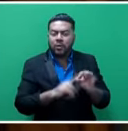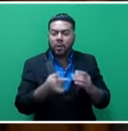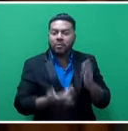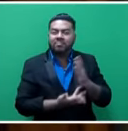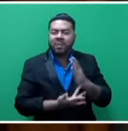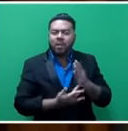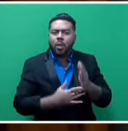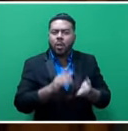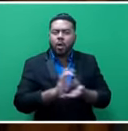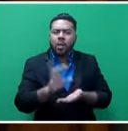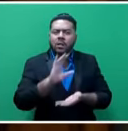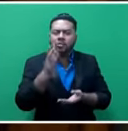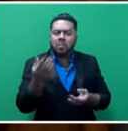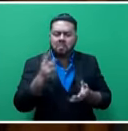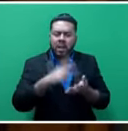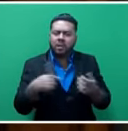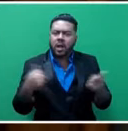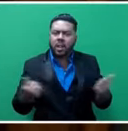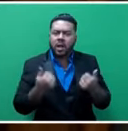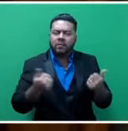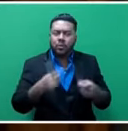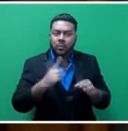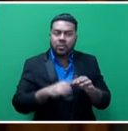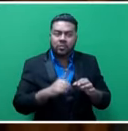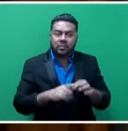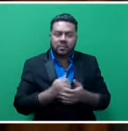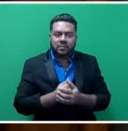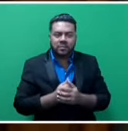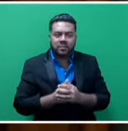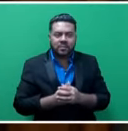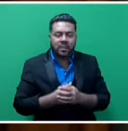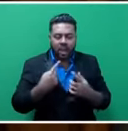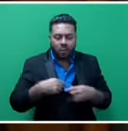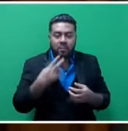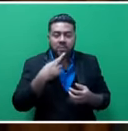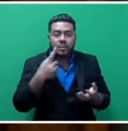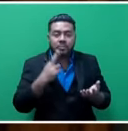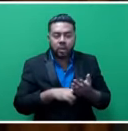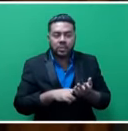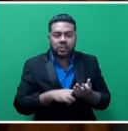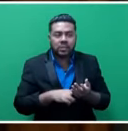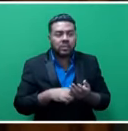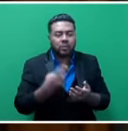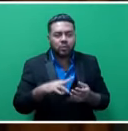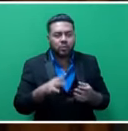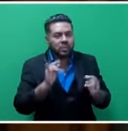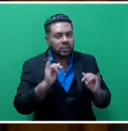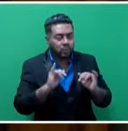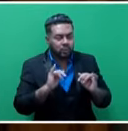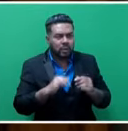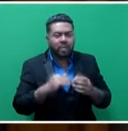colleges as part of the oral question, Honourable Kepa, and I will be responding to the issues that you raised. Thank you very much.